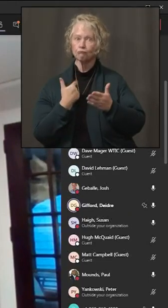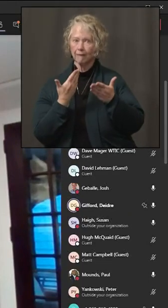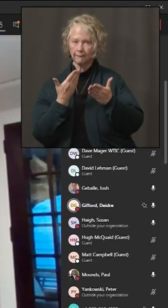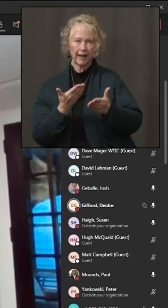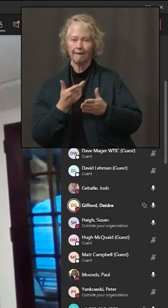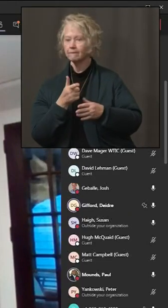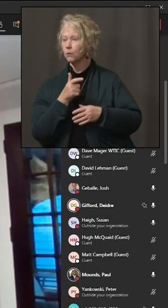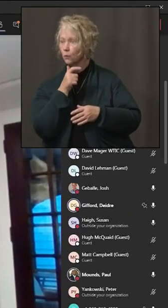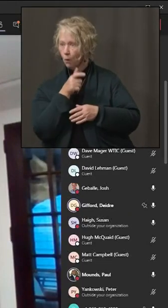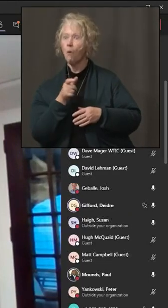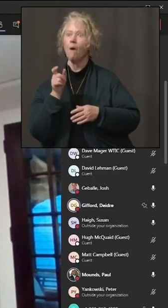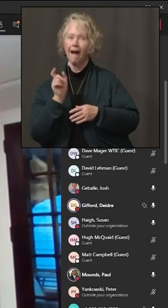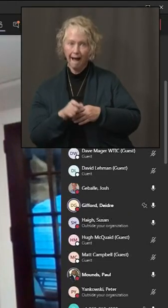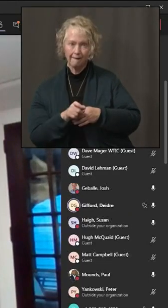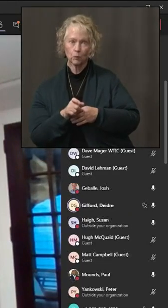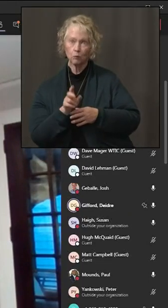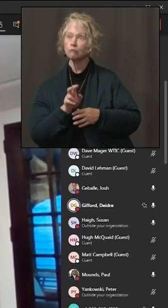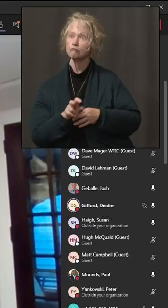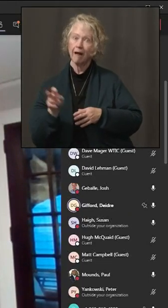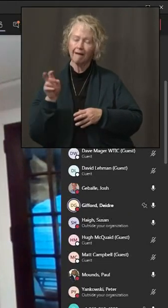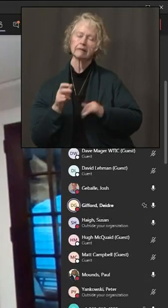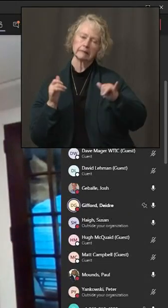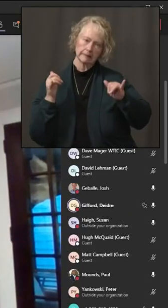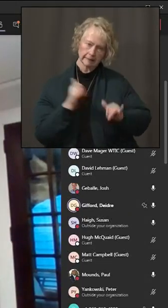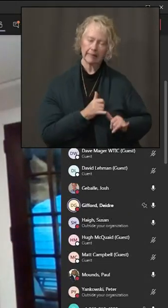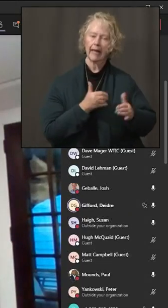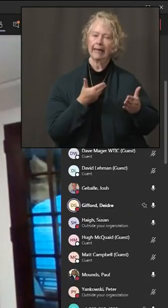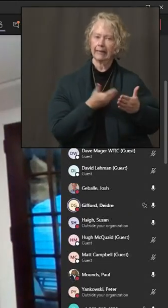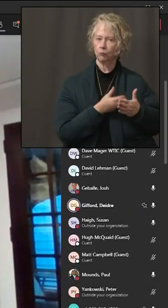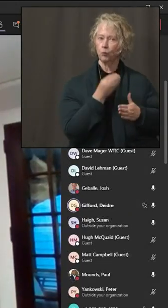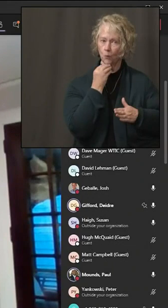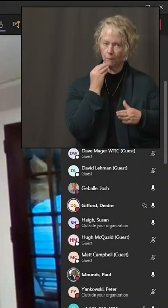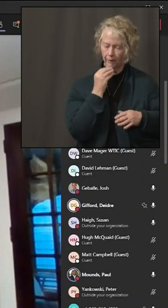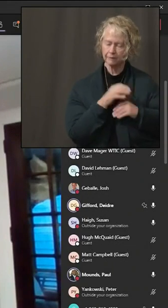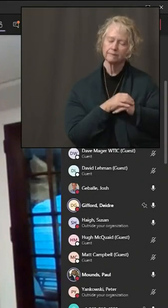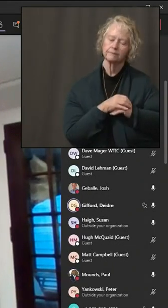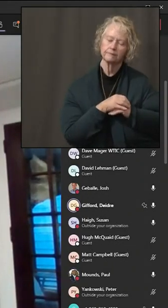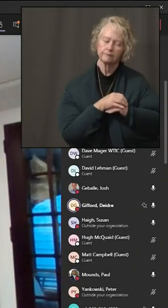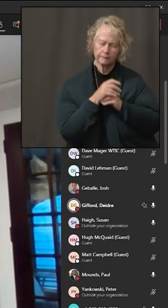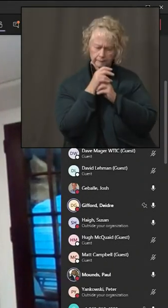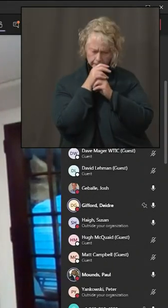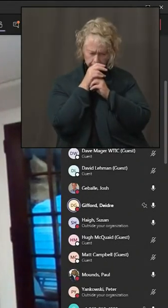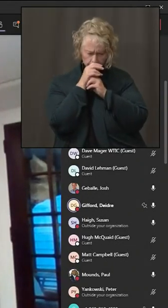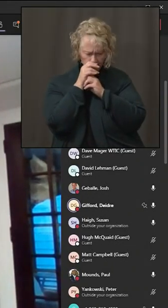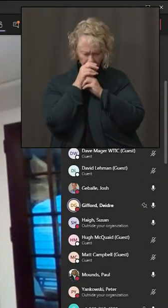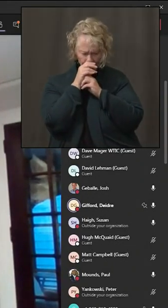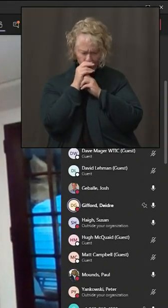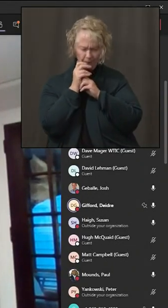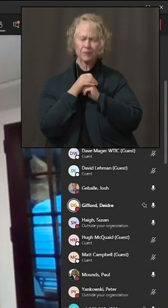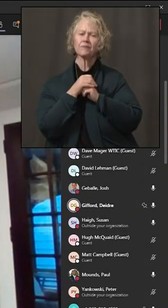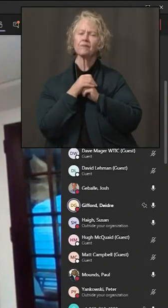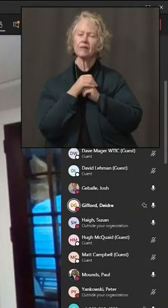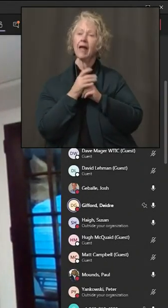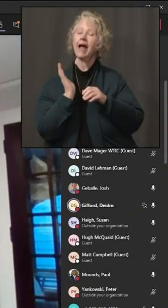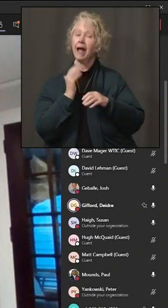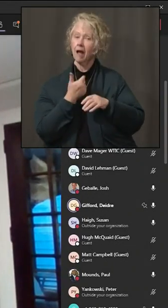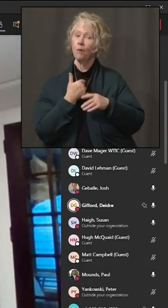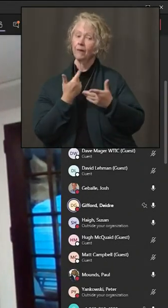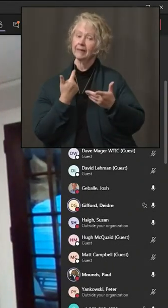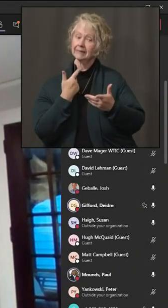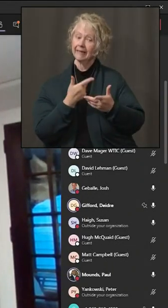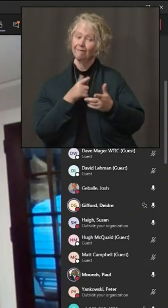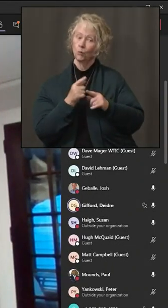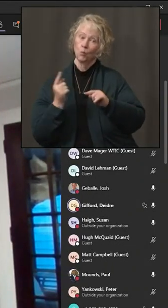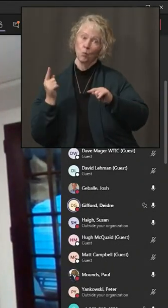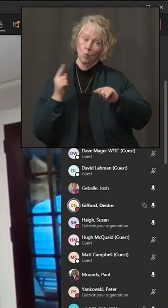that if you don't have to travel, stay close to home. And our travel advisory does continue to say that if